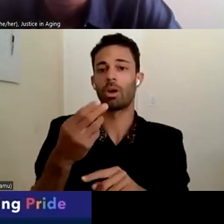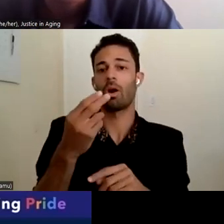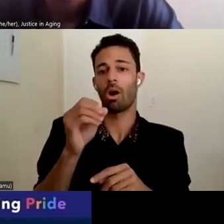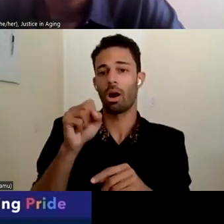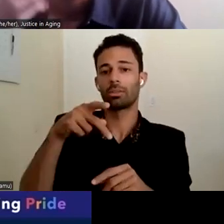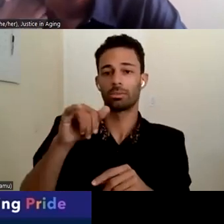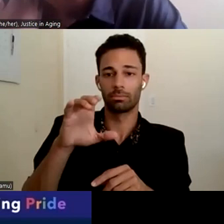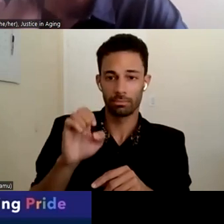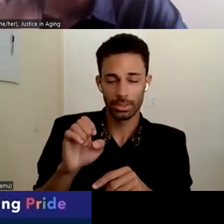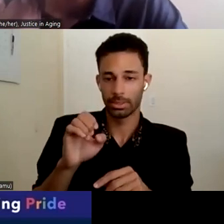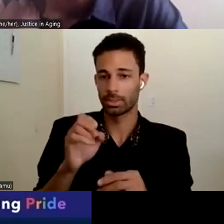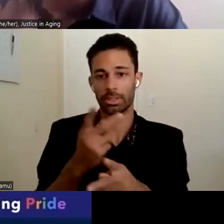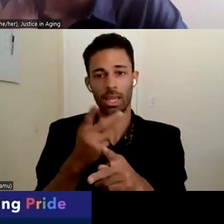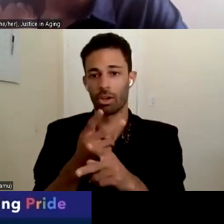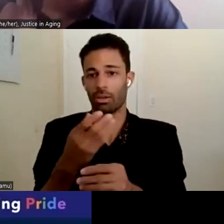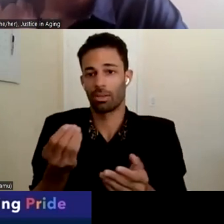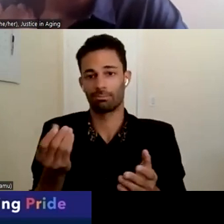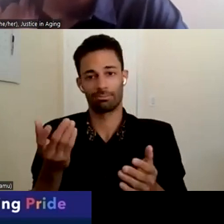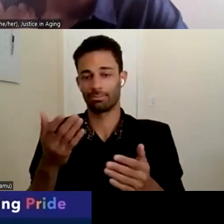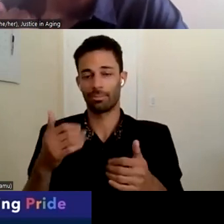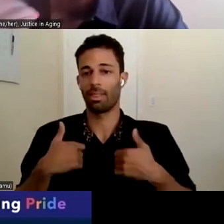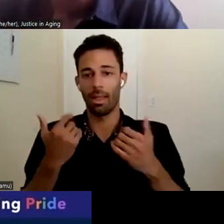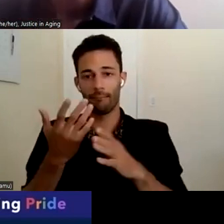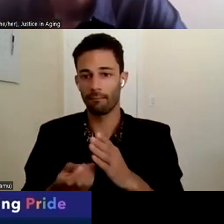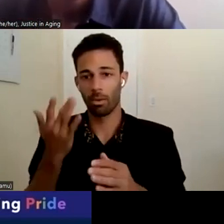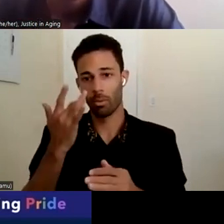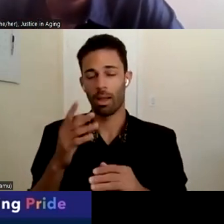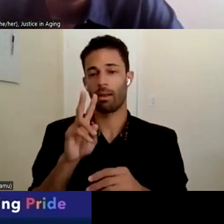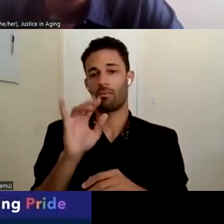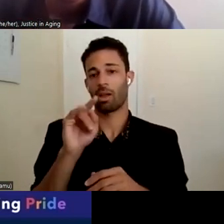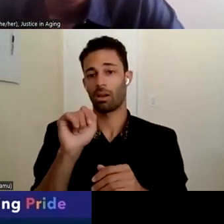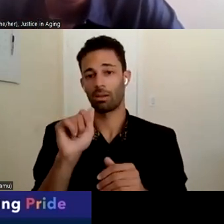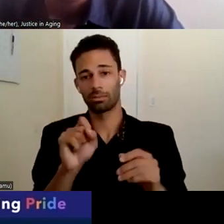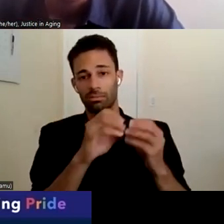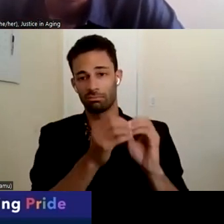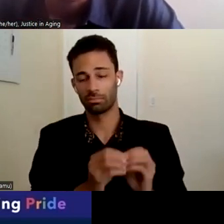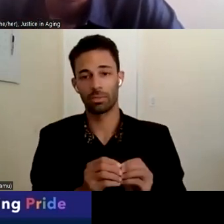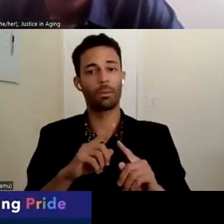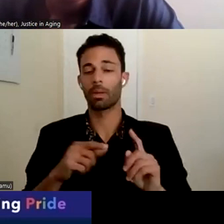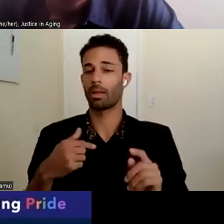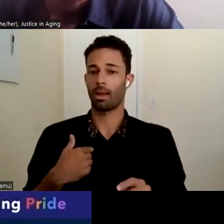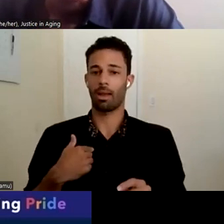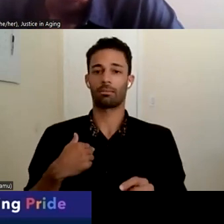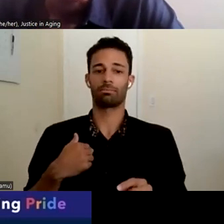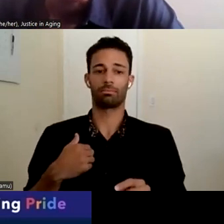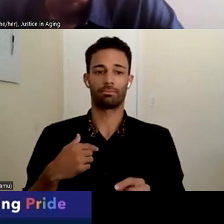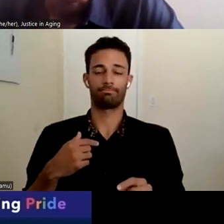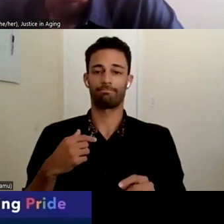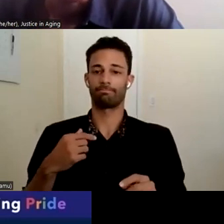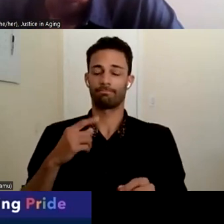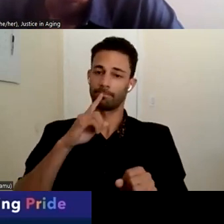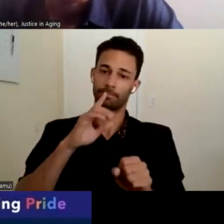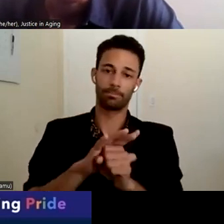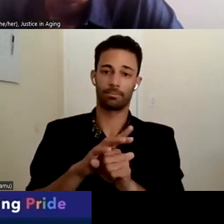basically end her life because they just looked at her vitals. I vowed that as long as Lisa could make a decision,